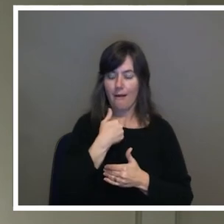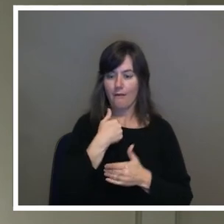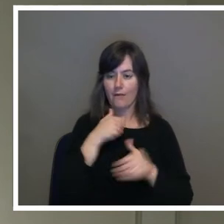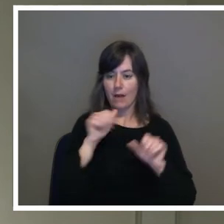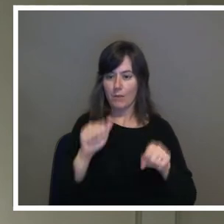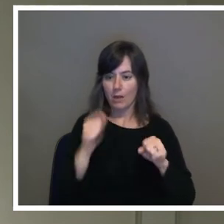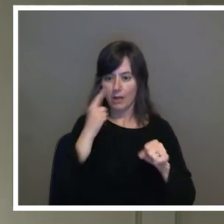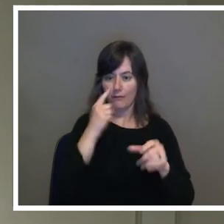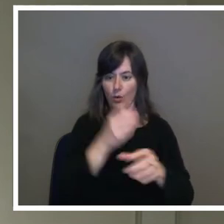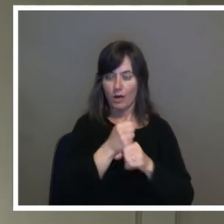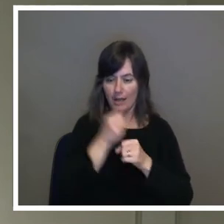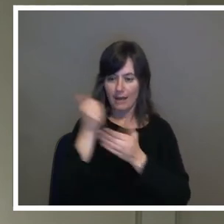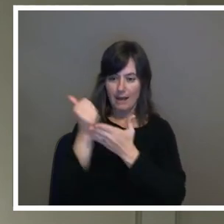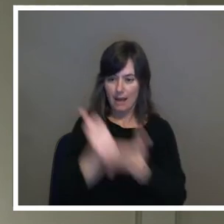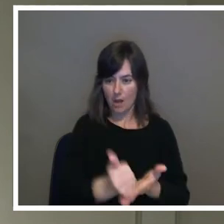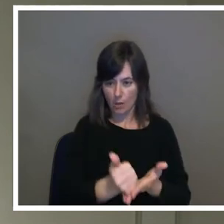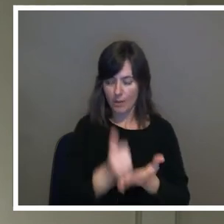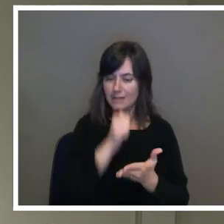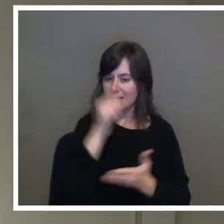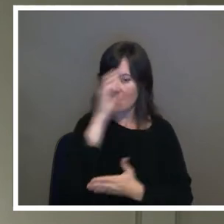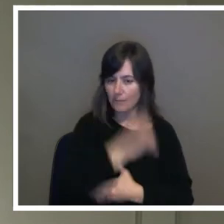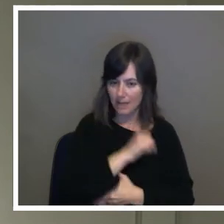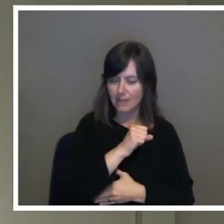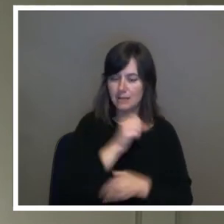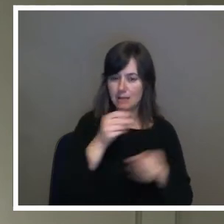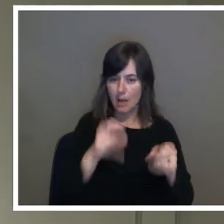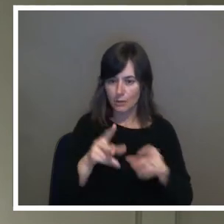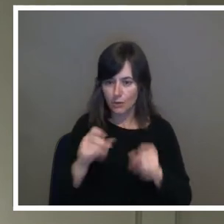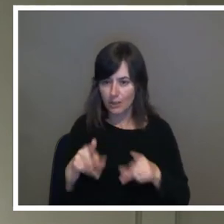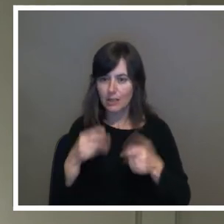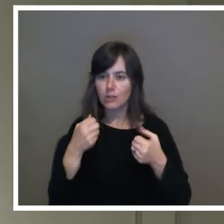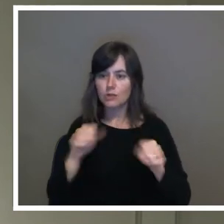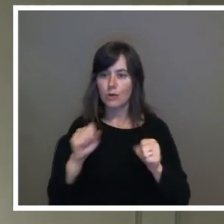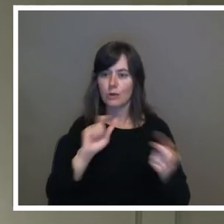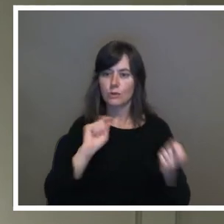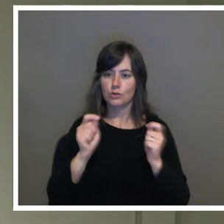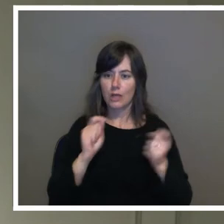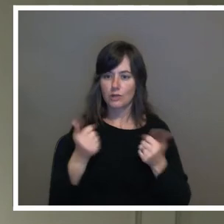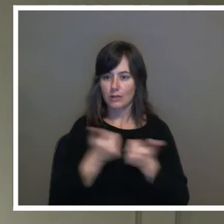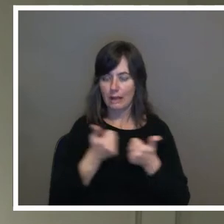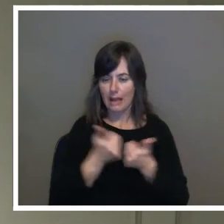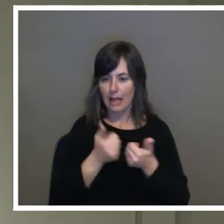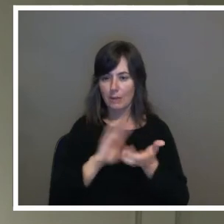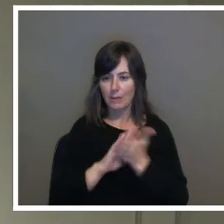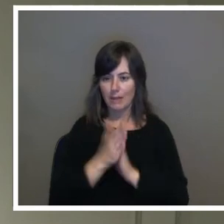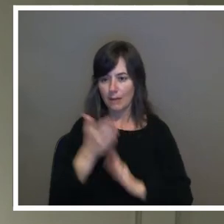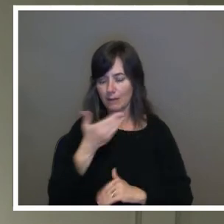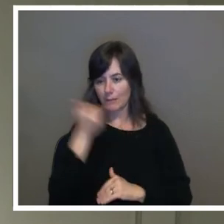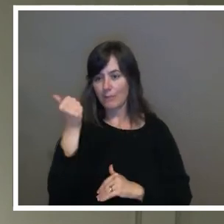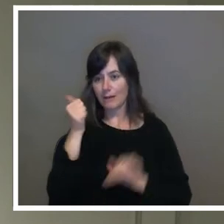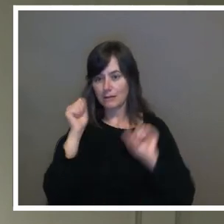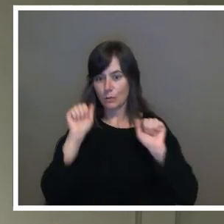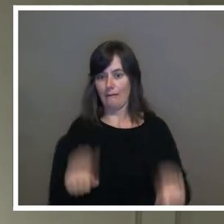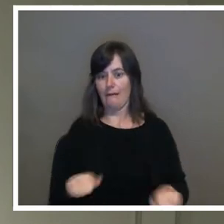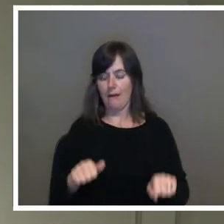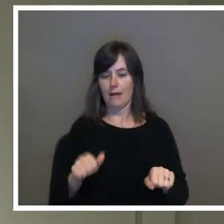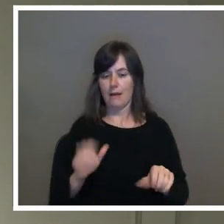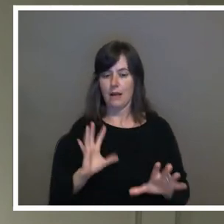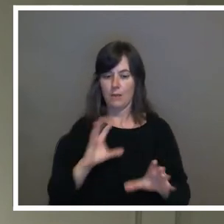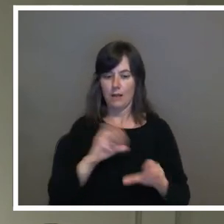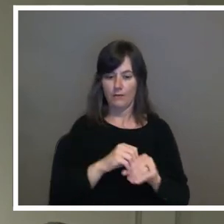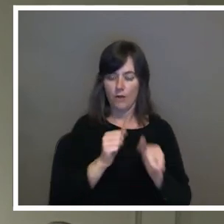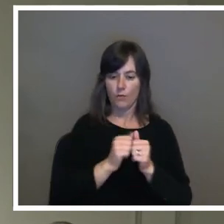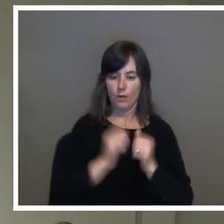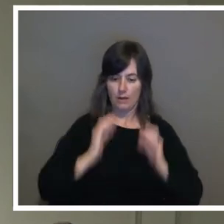on the opportunity. And so we're trying to change our game up as well and and be the best we can be in engaging with customers who need